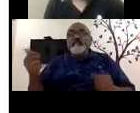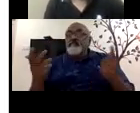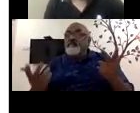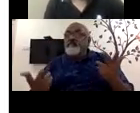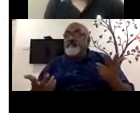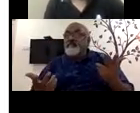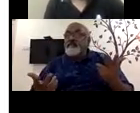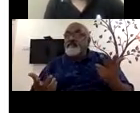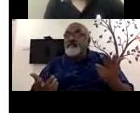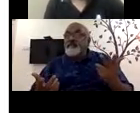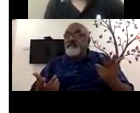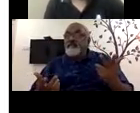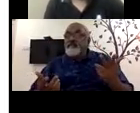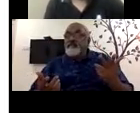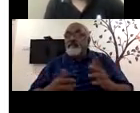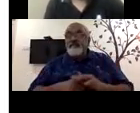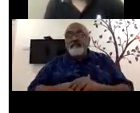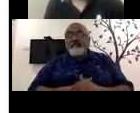Which Saksim's model? Yeah.